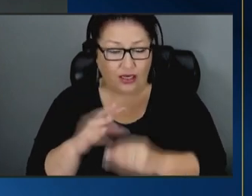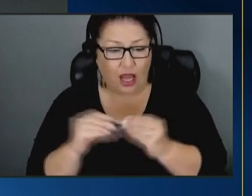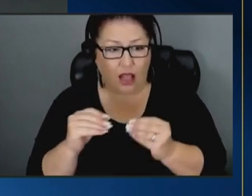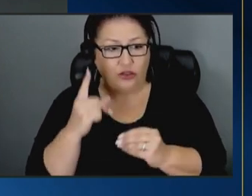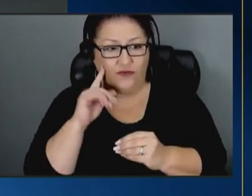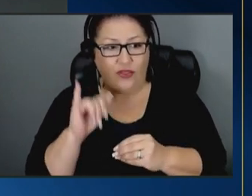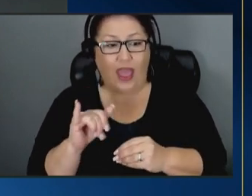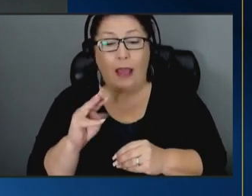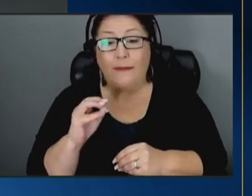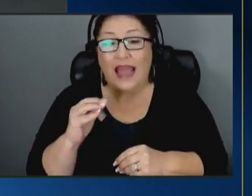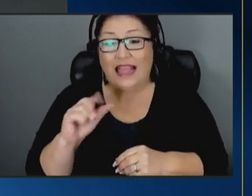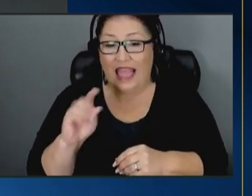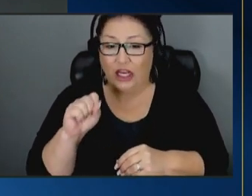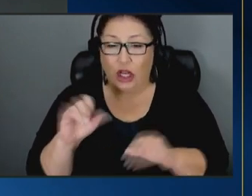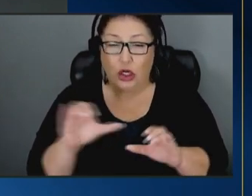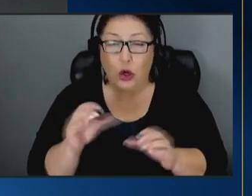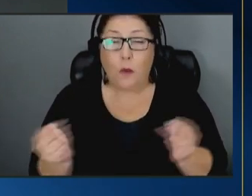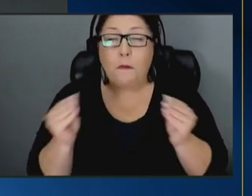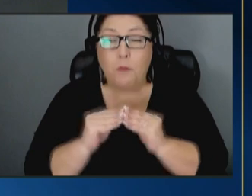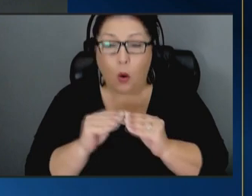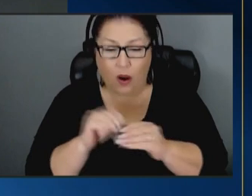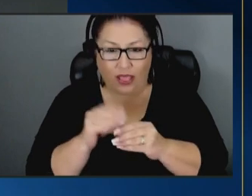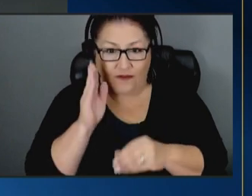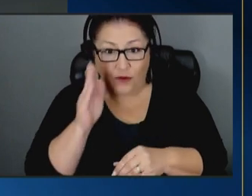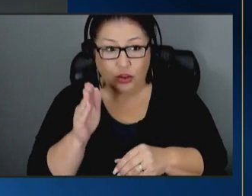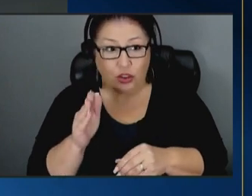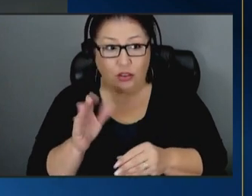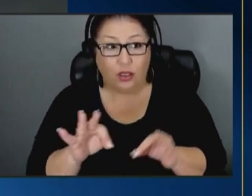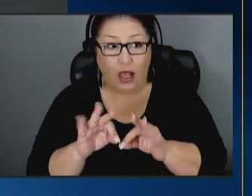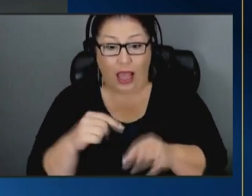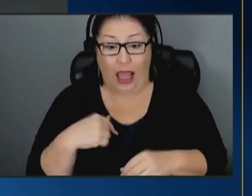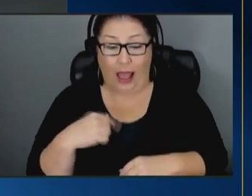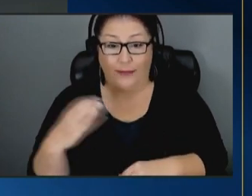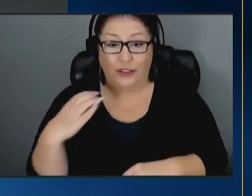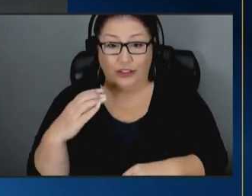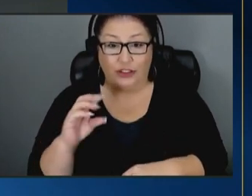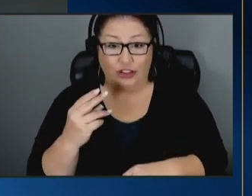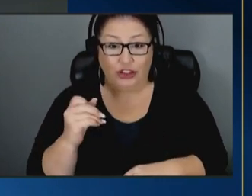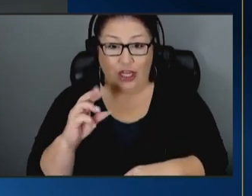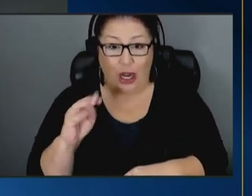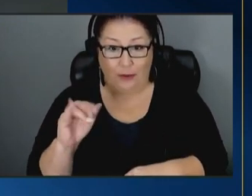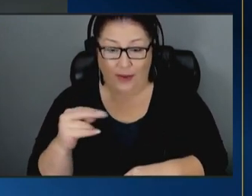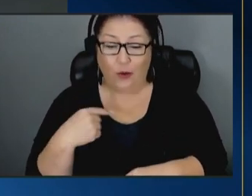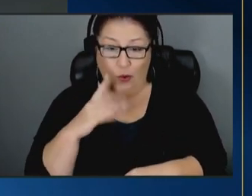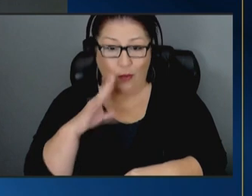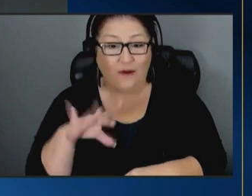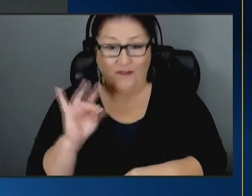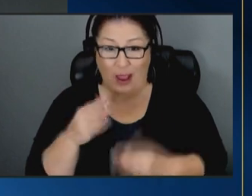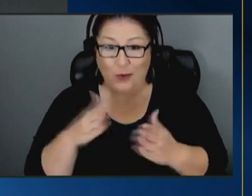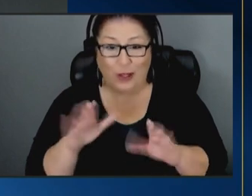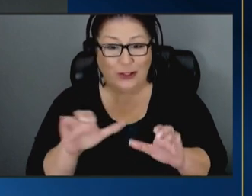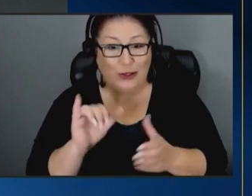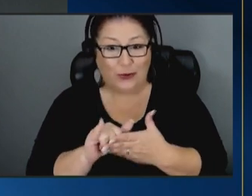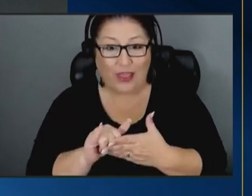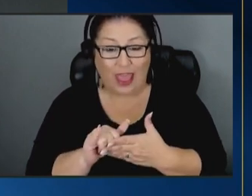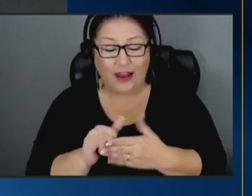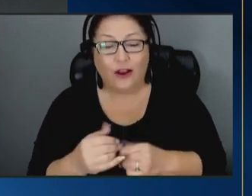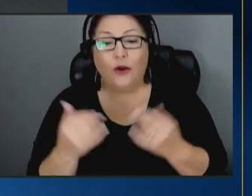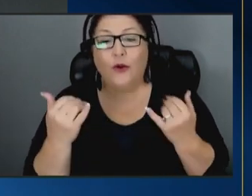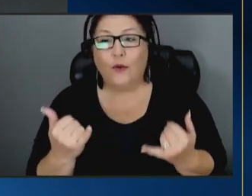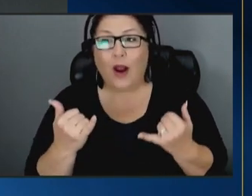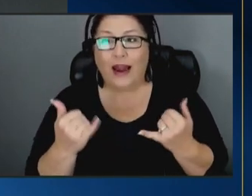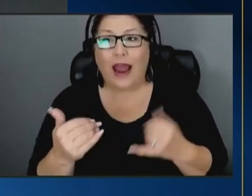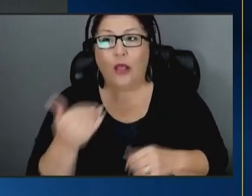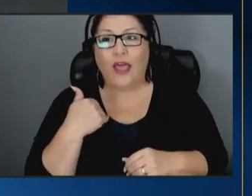in the future and as long as i'm chairman of the finance committee we're going to find ways to do that and right now um there's a